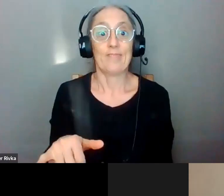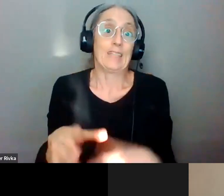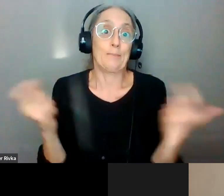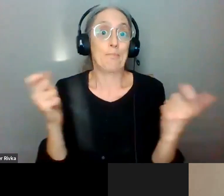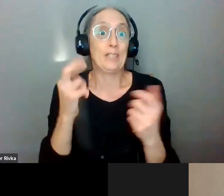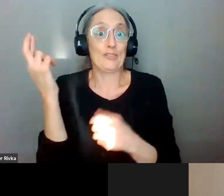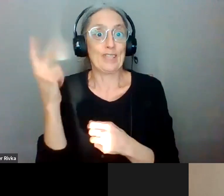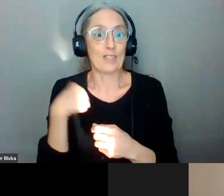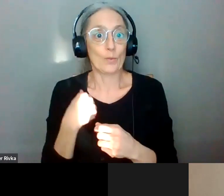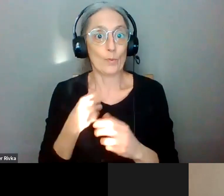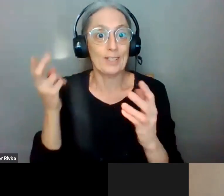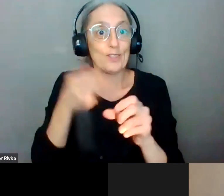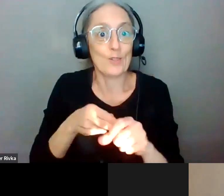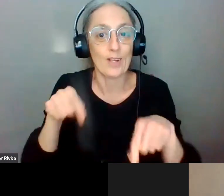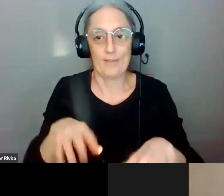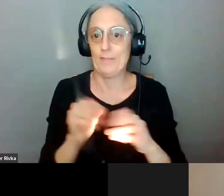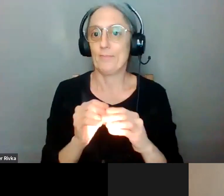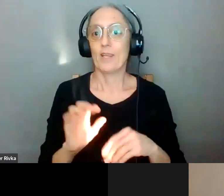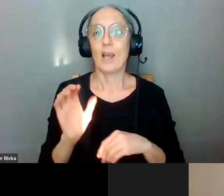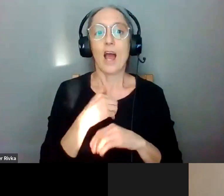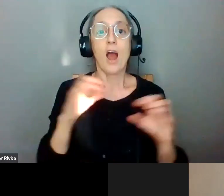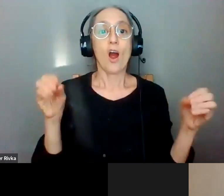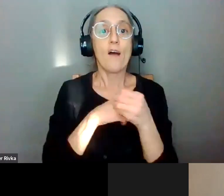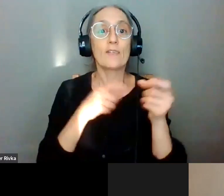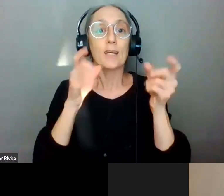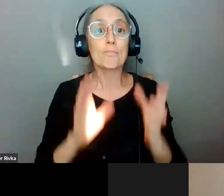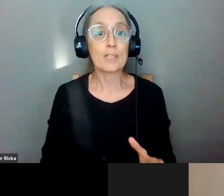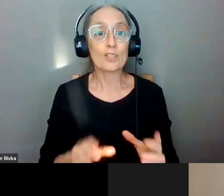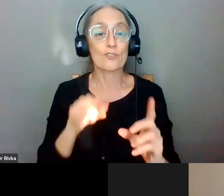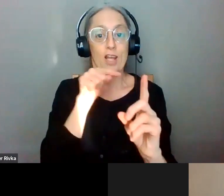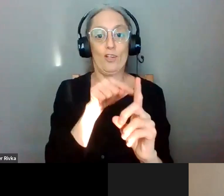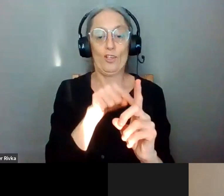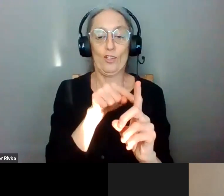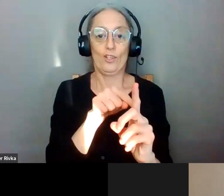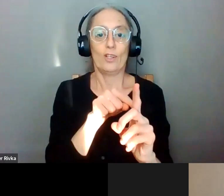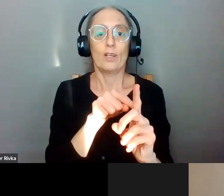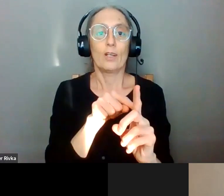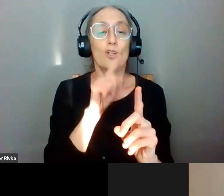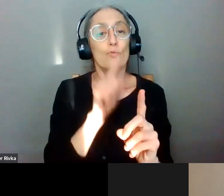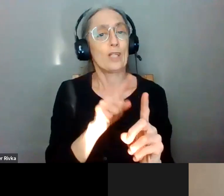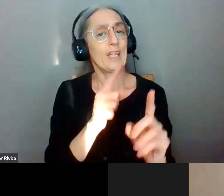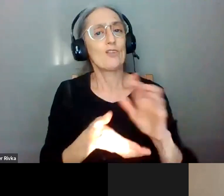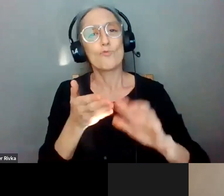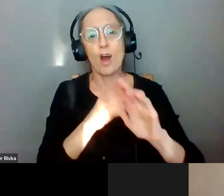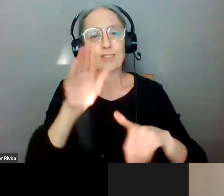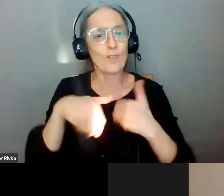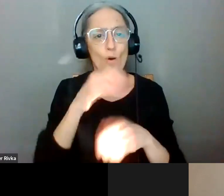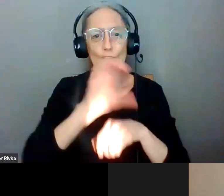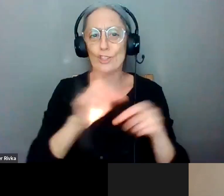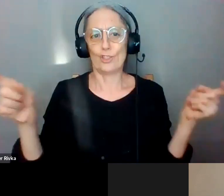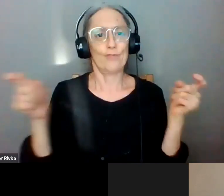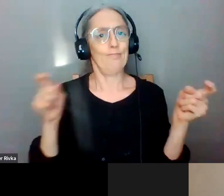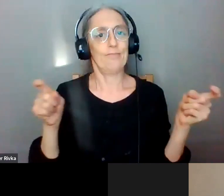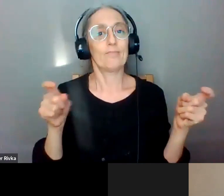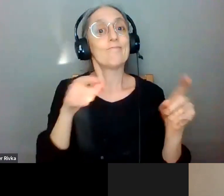uh our office administrator who basically you know who really runs the whole church relies on